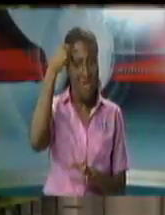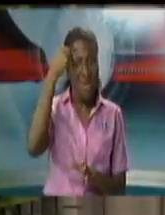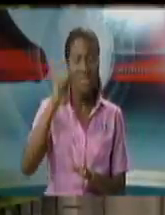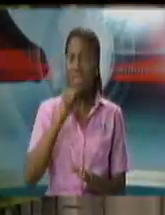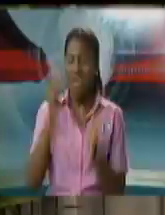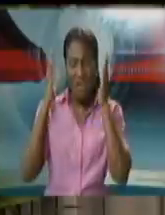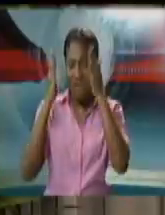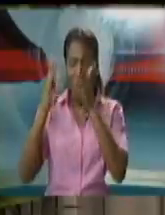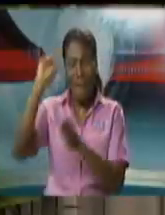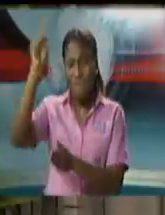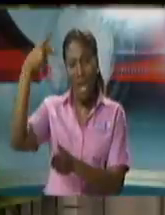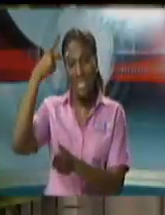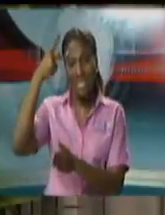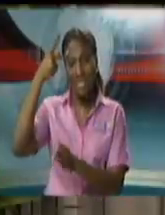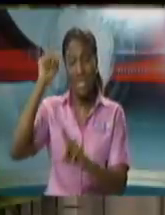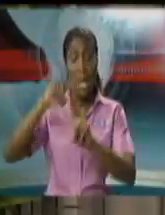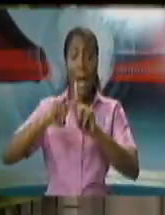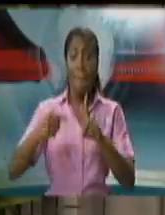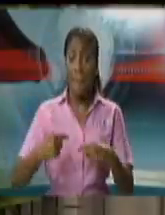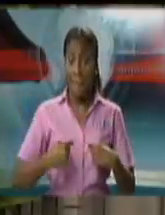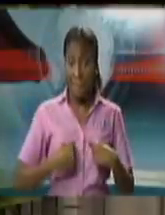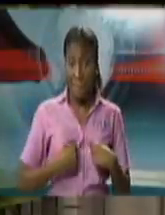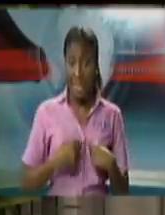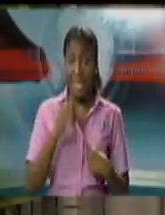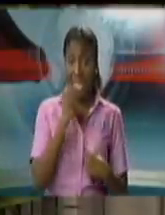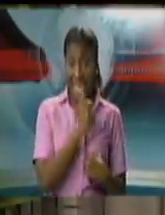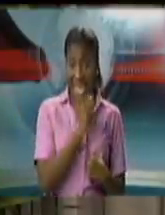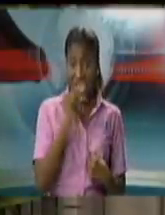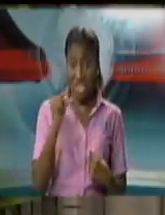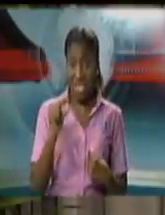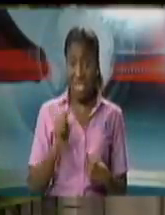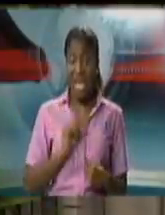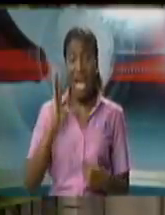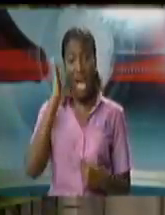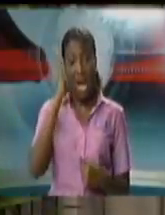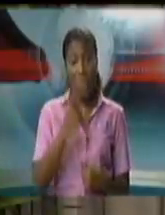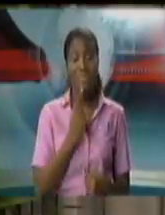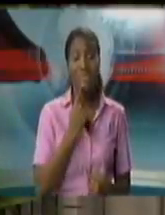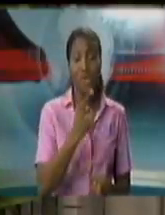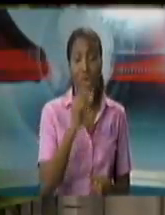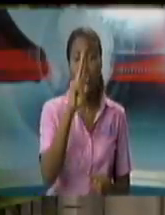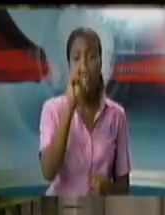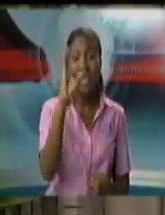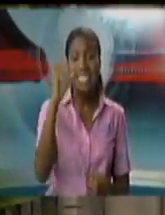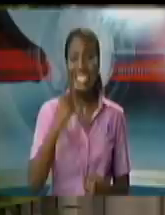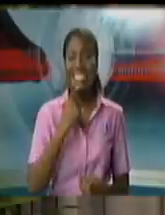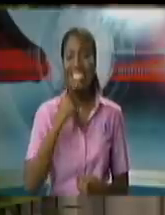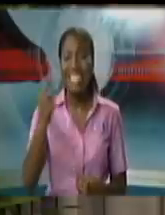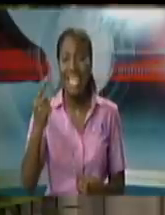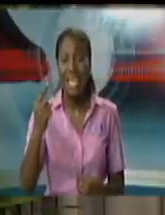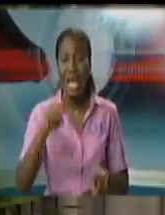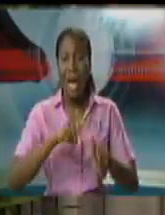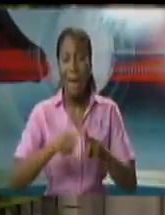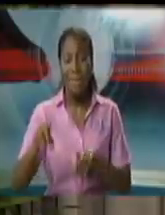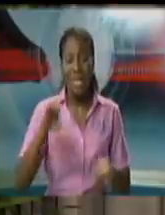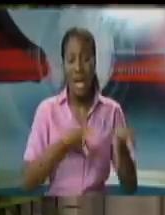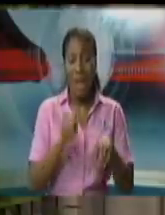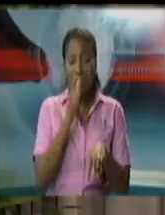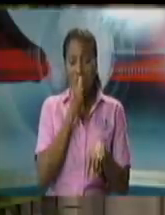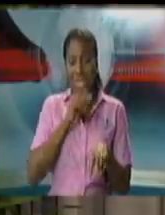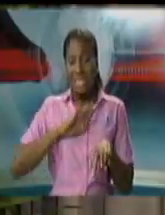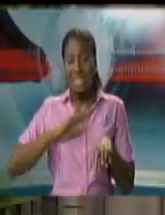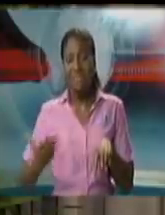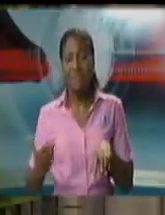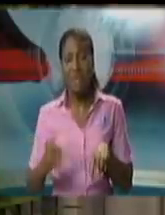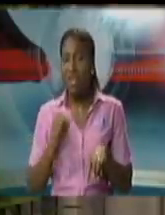but as attorney general i'm going to speak to you factually what they say and what they do are at polar opposites